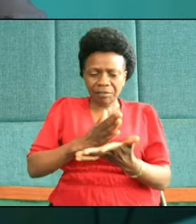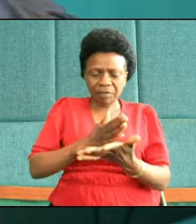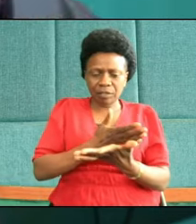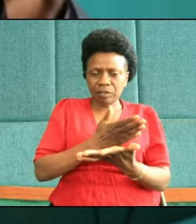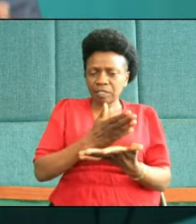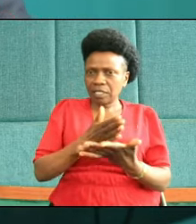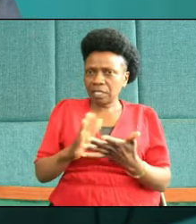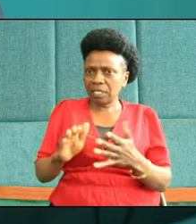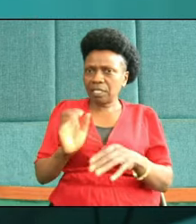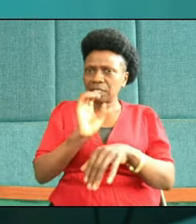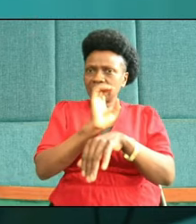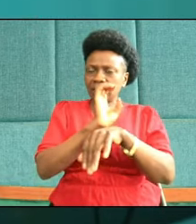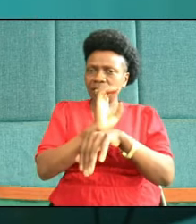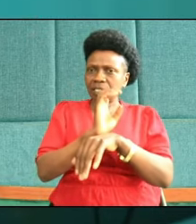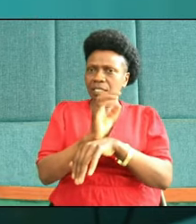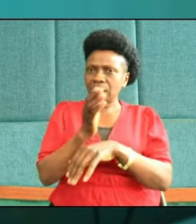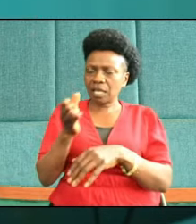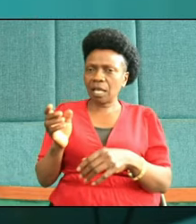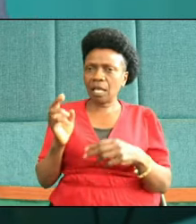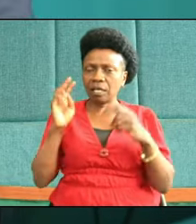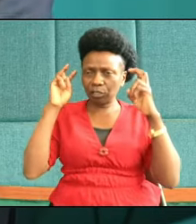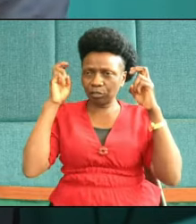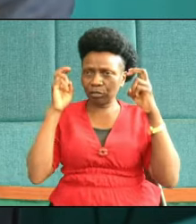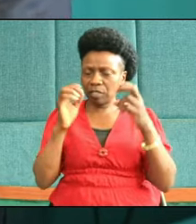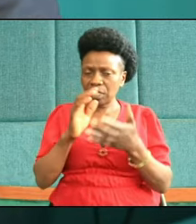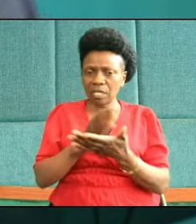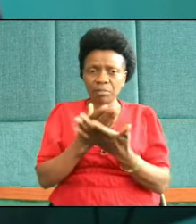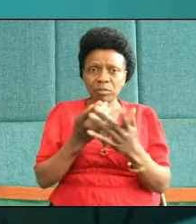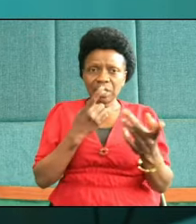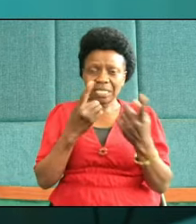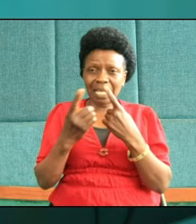church was actually divided. Some would be saying,